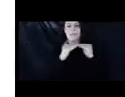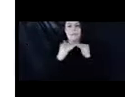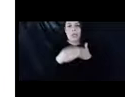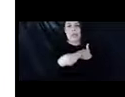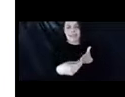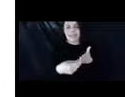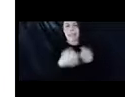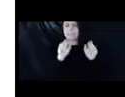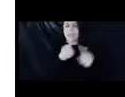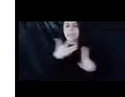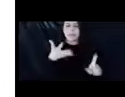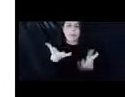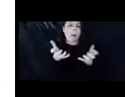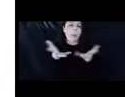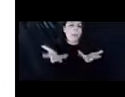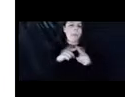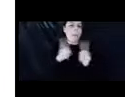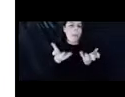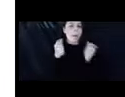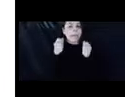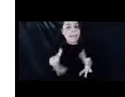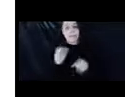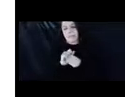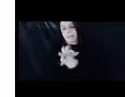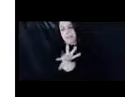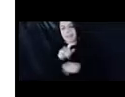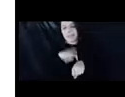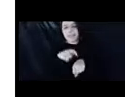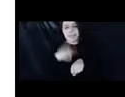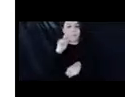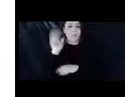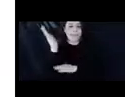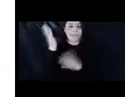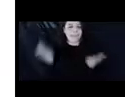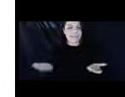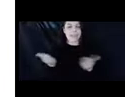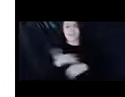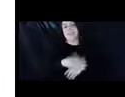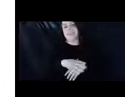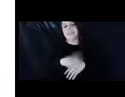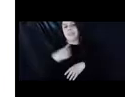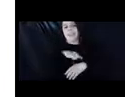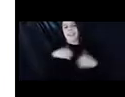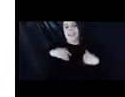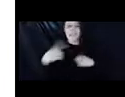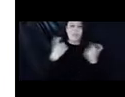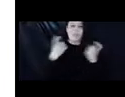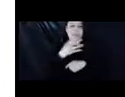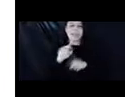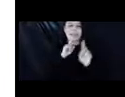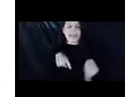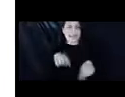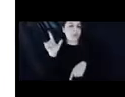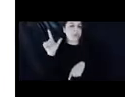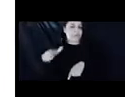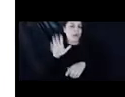for our speakers this evening and for Q and a, we will be saving questions until the end, but